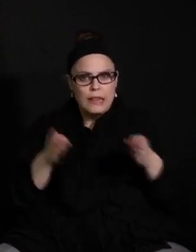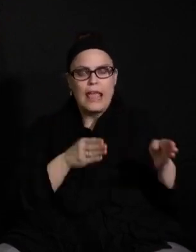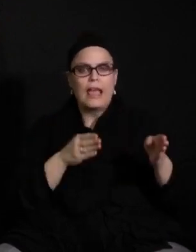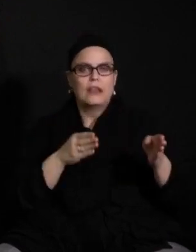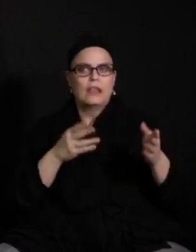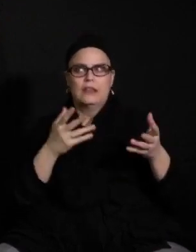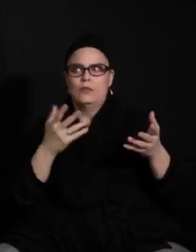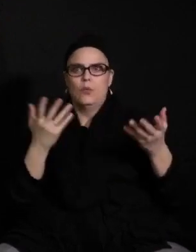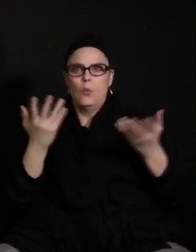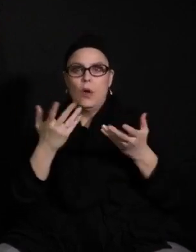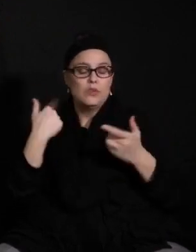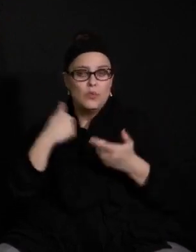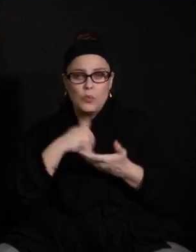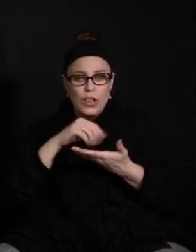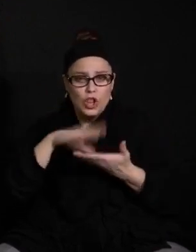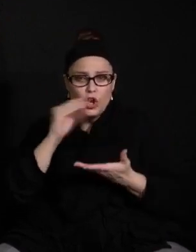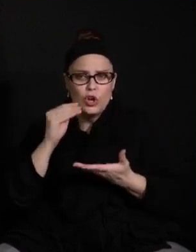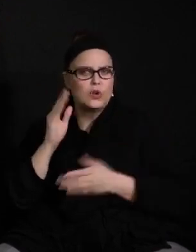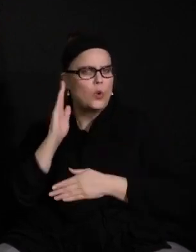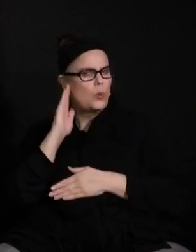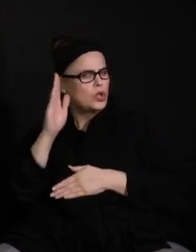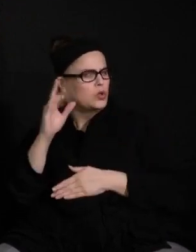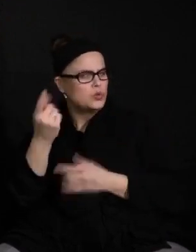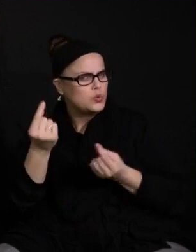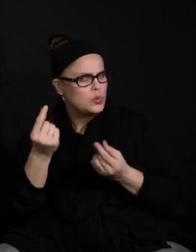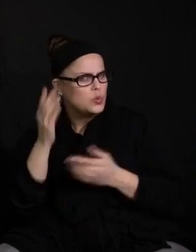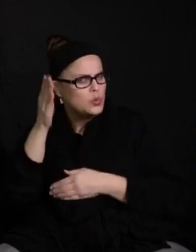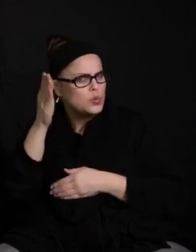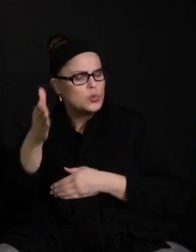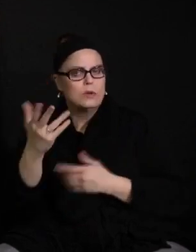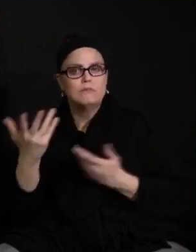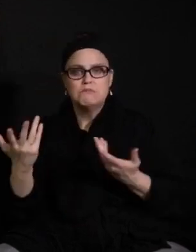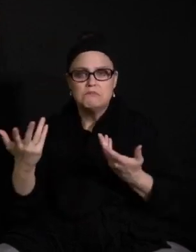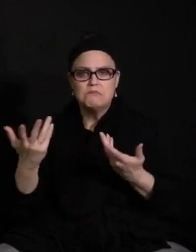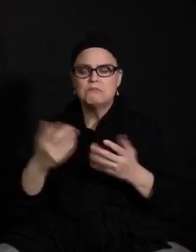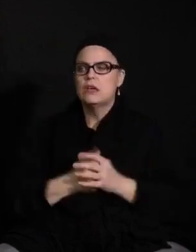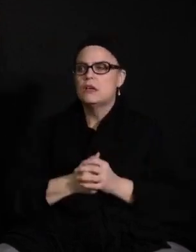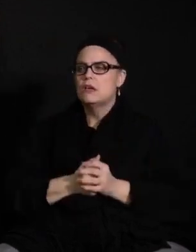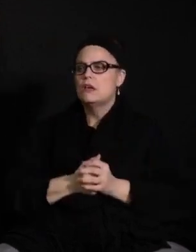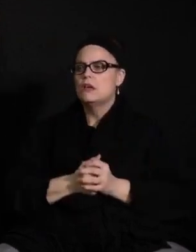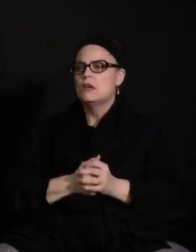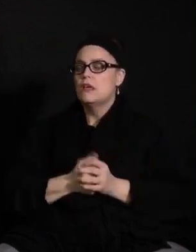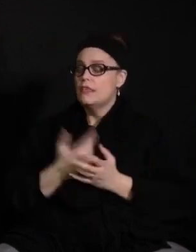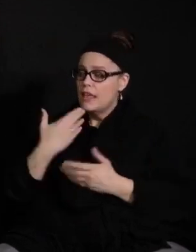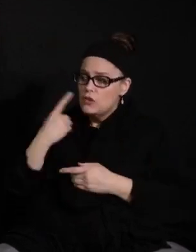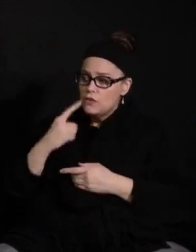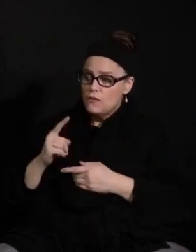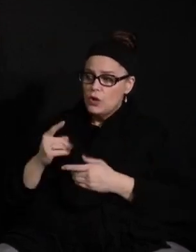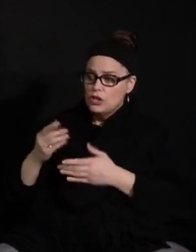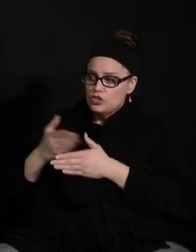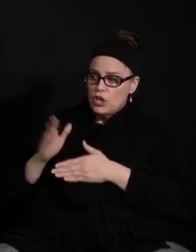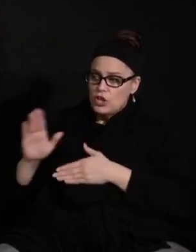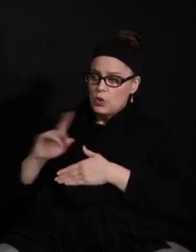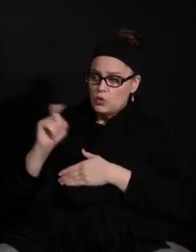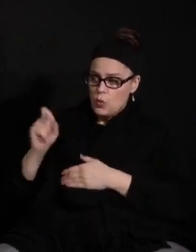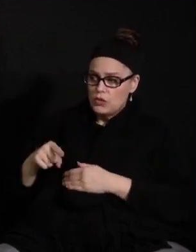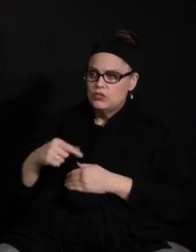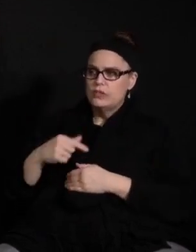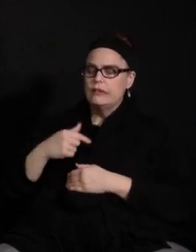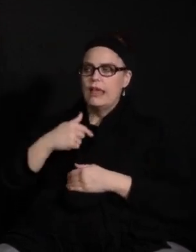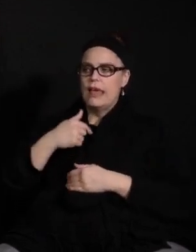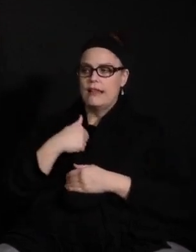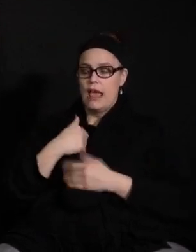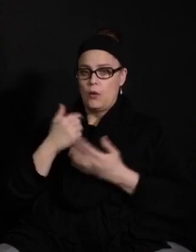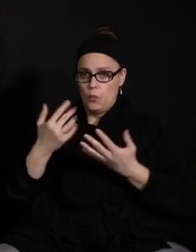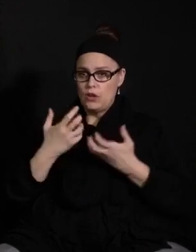differently moving forward? Mr. Horton, thank you for sharing your question. And first, I'd be remiss